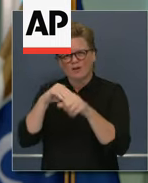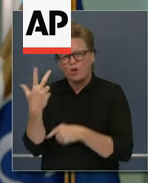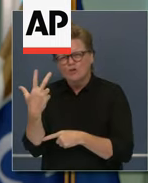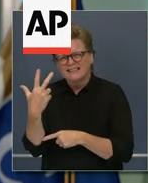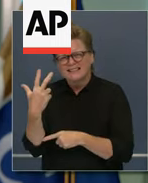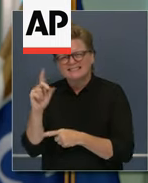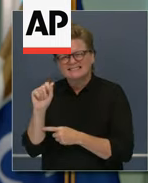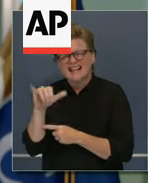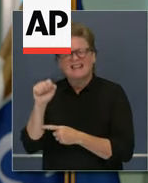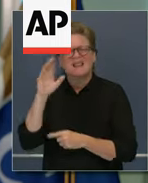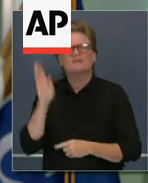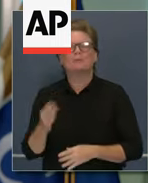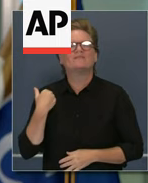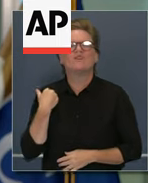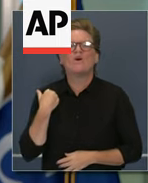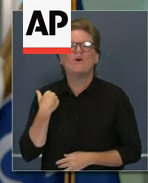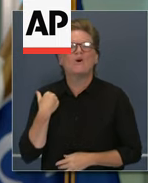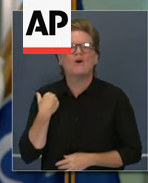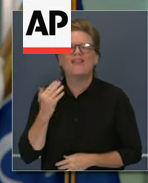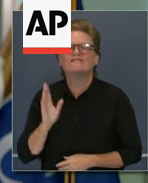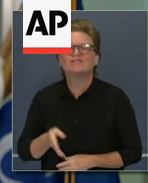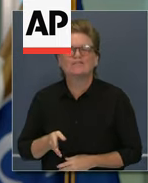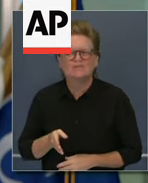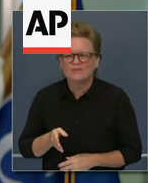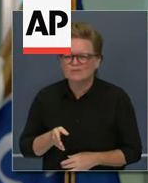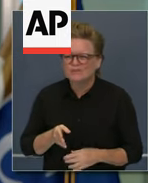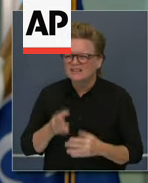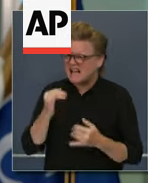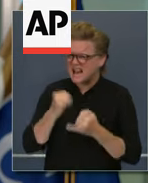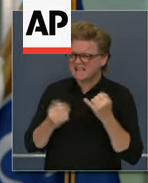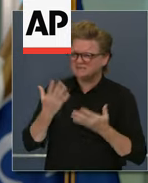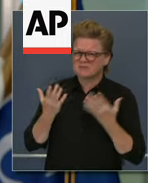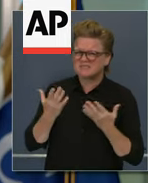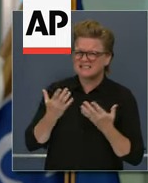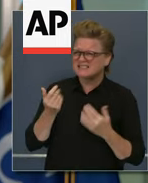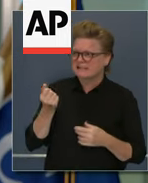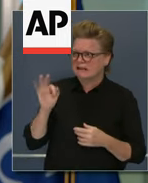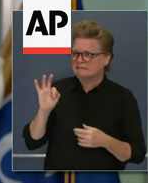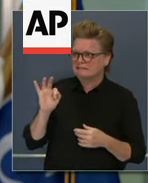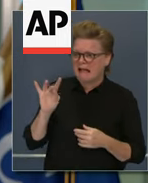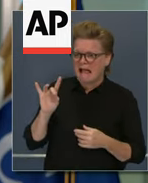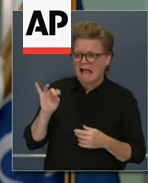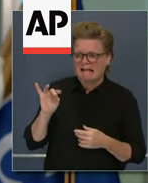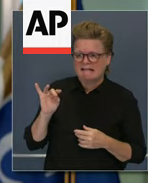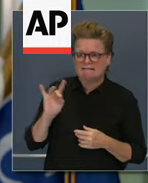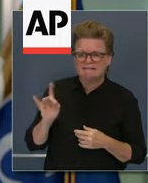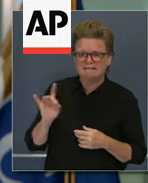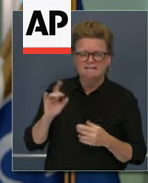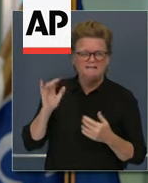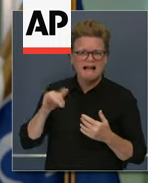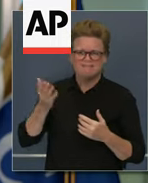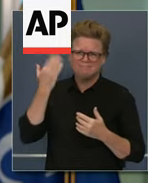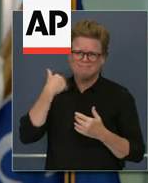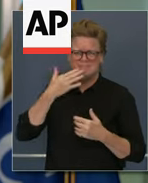previously occurred in the late 1980s, but when you add to the lightning strikes the fact you have